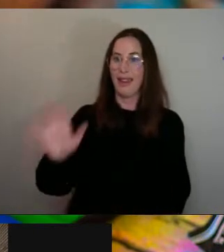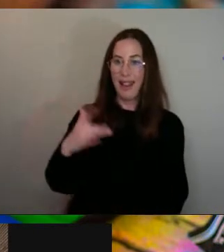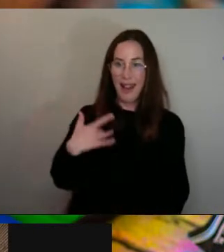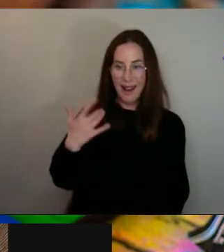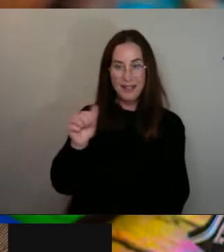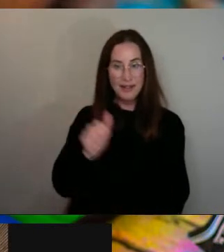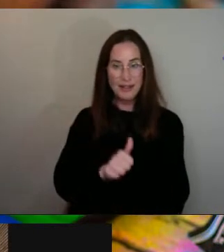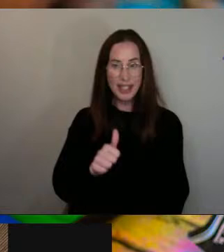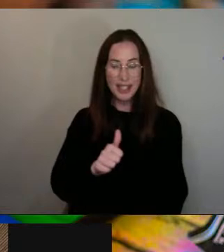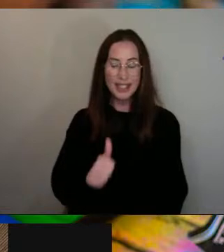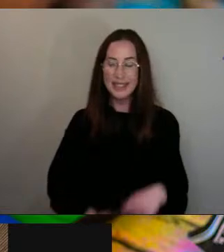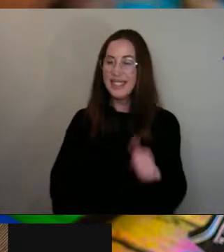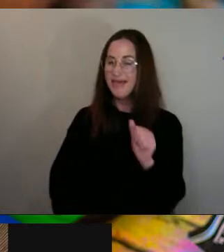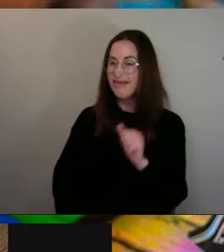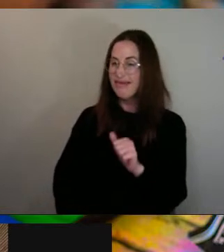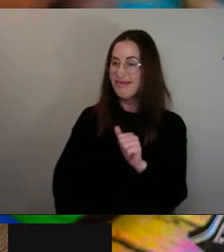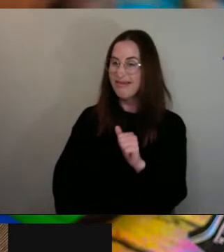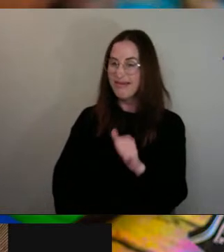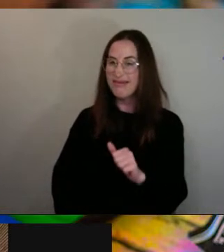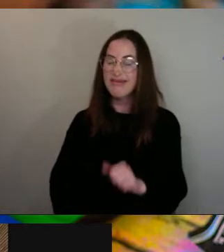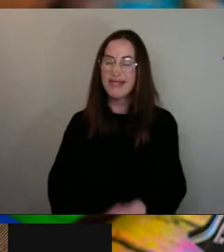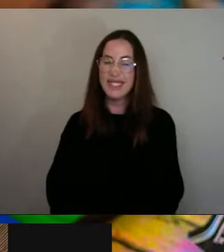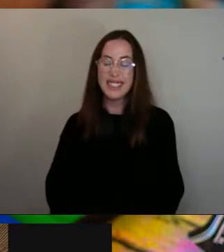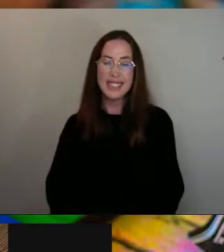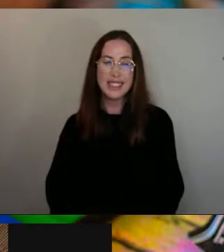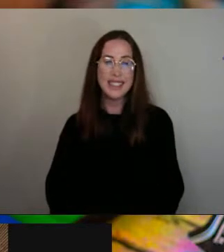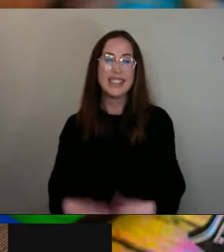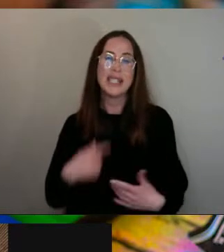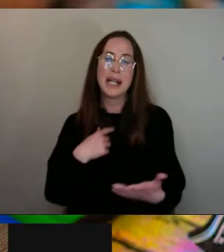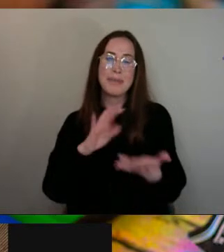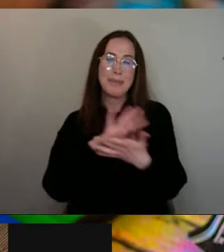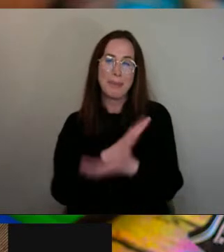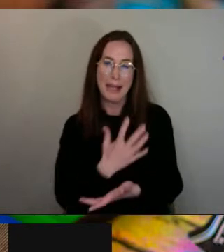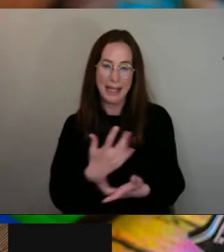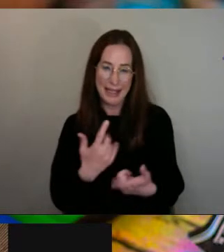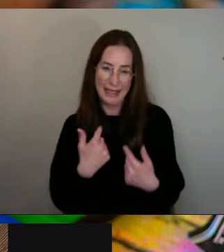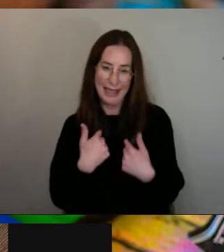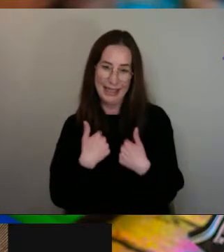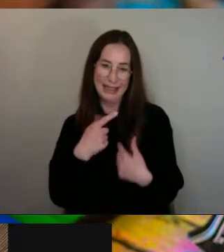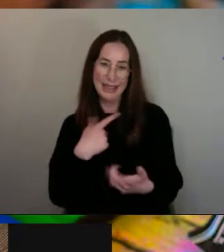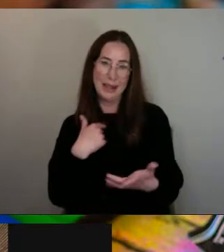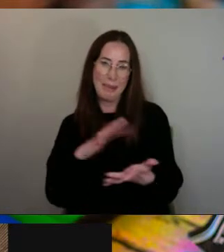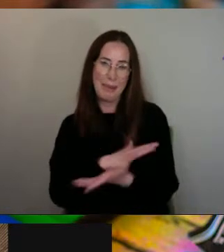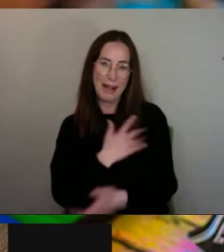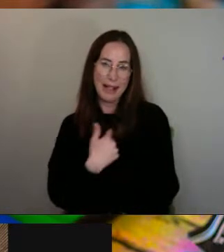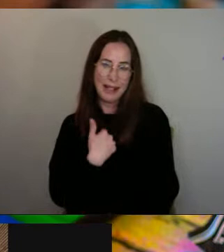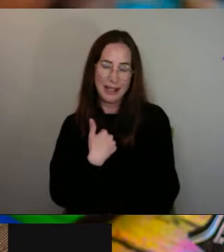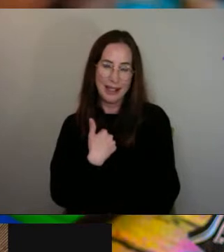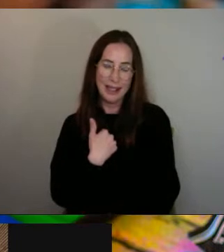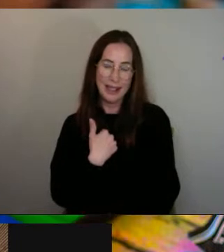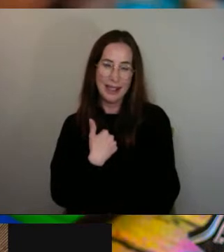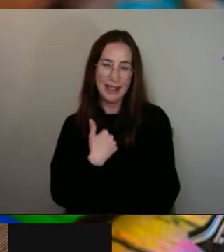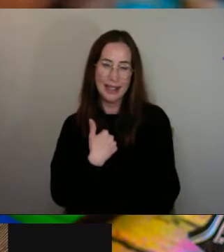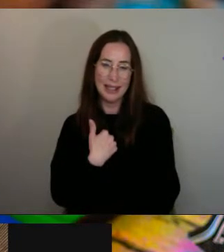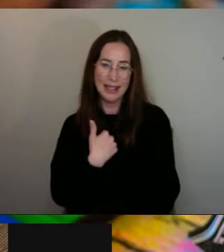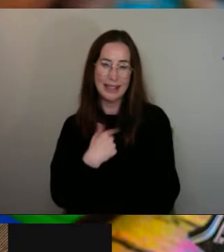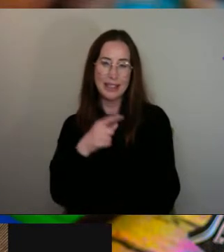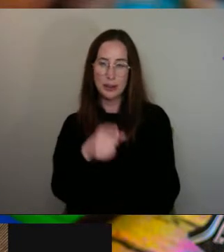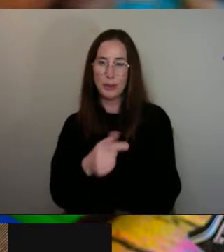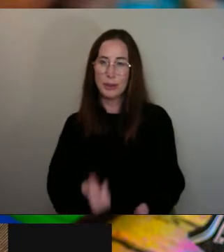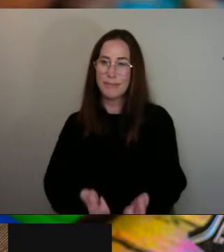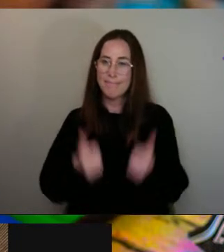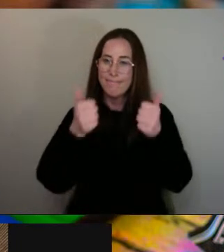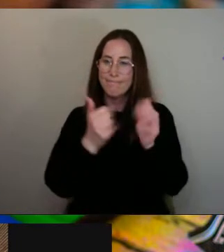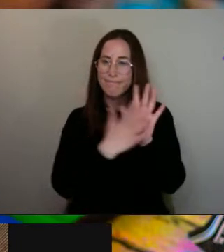haven't we? Of course. Yeah. And I'm really pleased that you're able, like, you know, to be such a great role model,